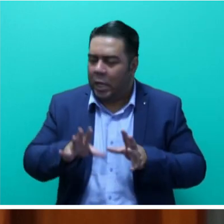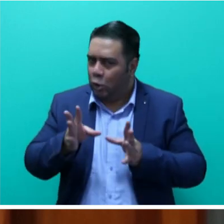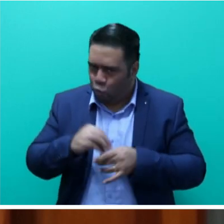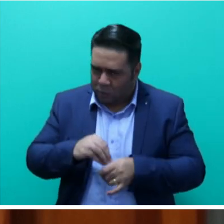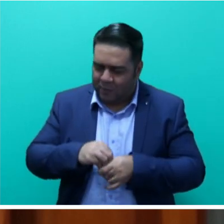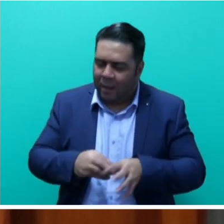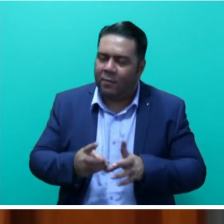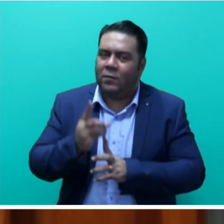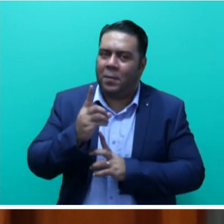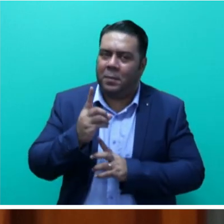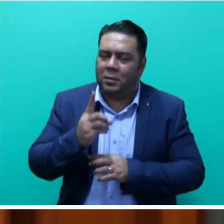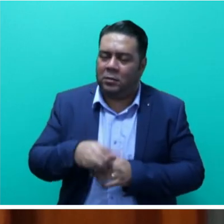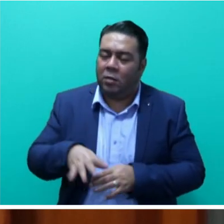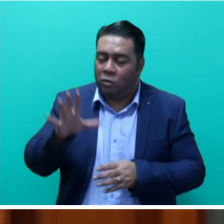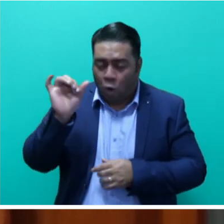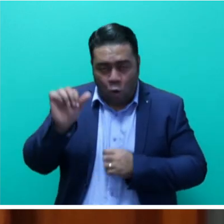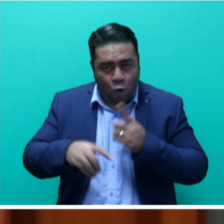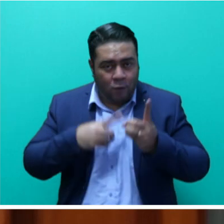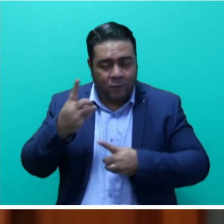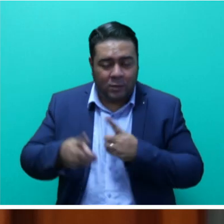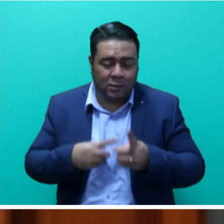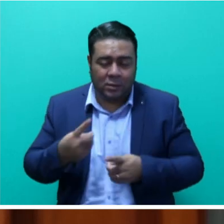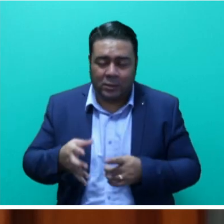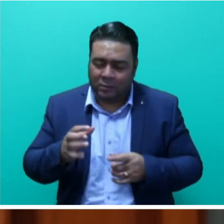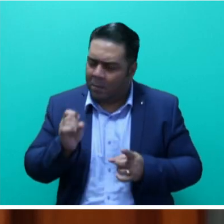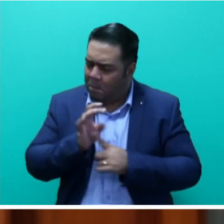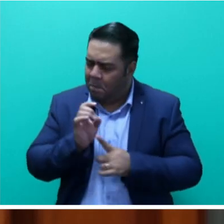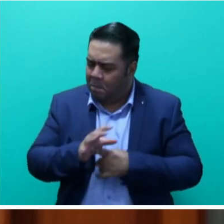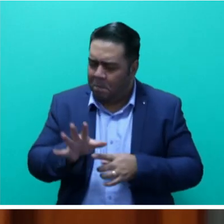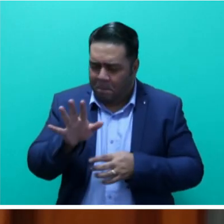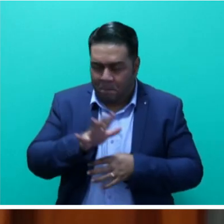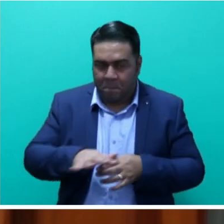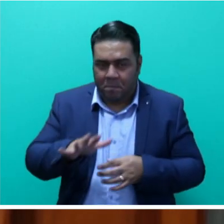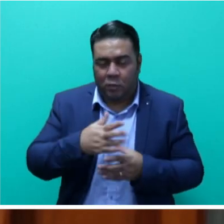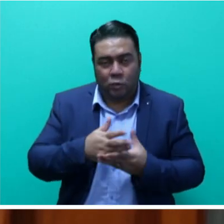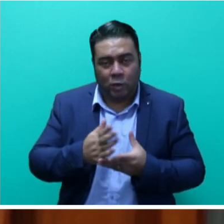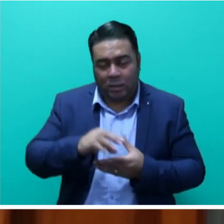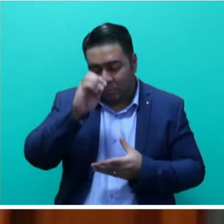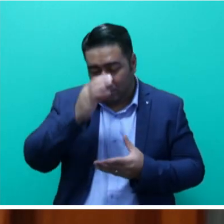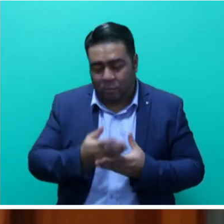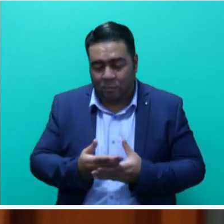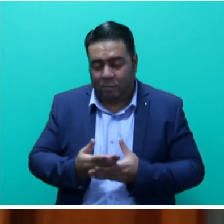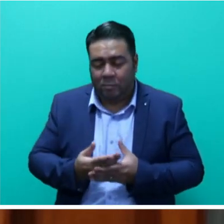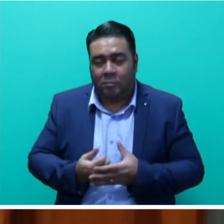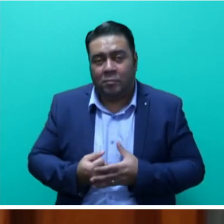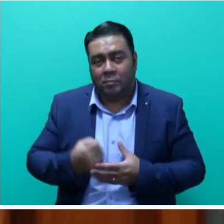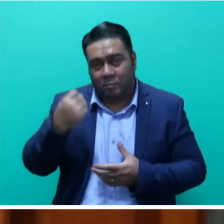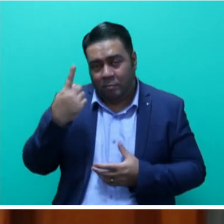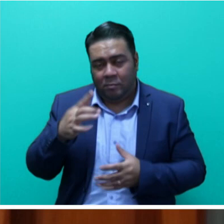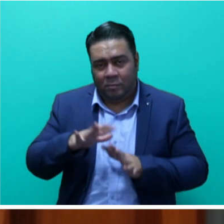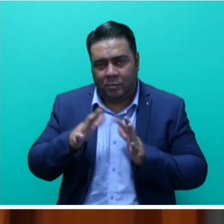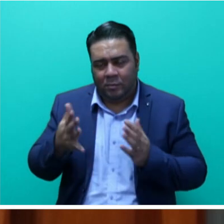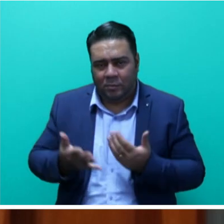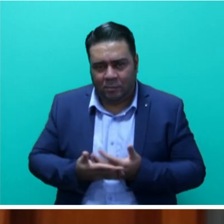Mr. Speaker, sir, the conference provided an excellent platform to share experience, understand the global developments,